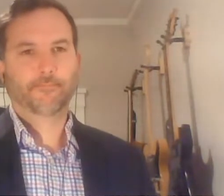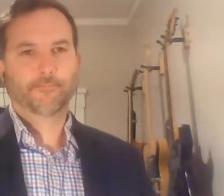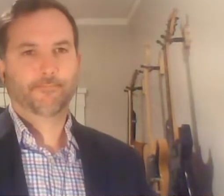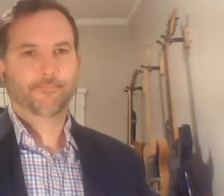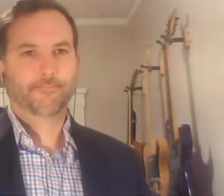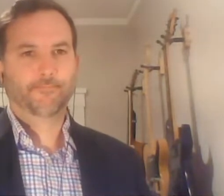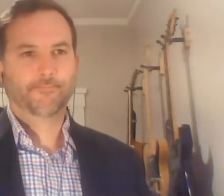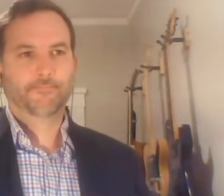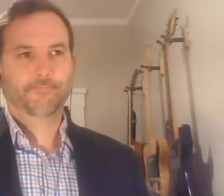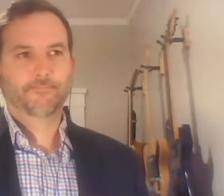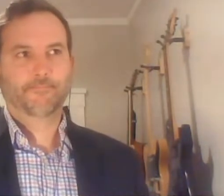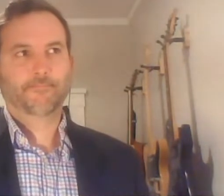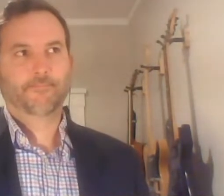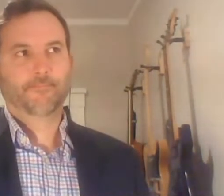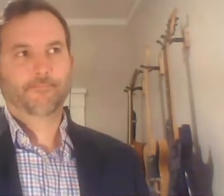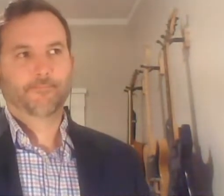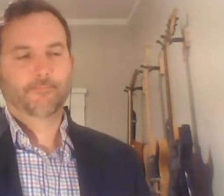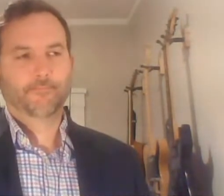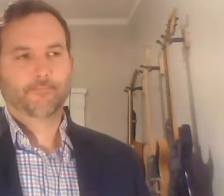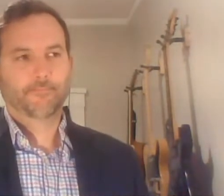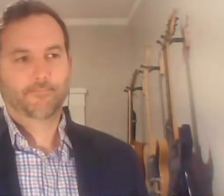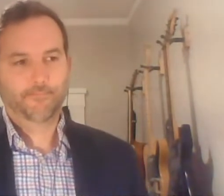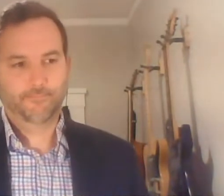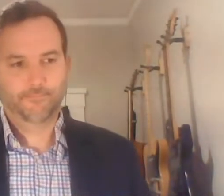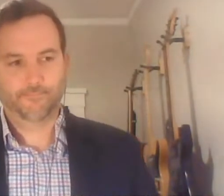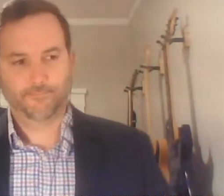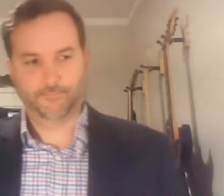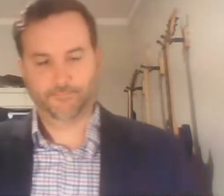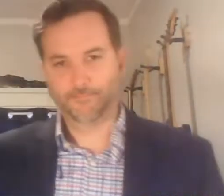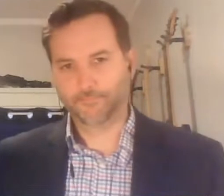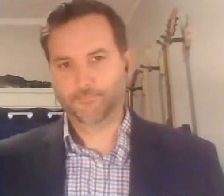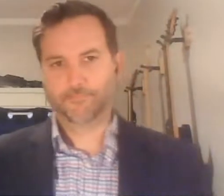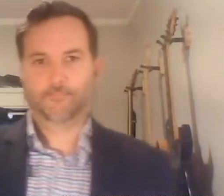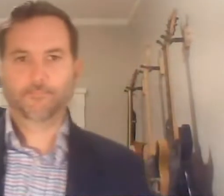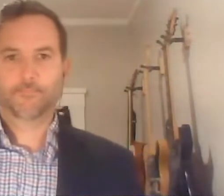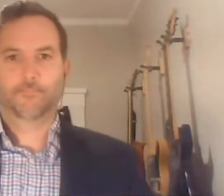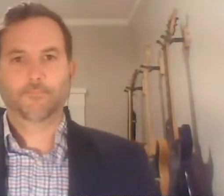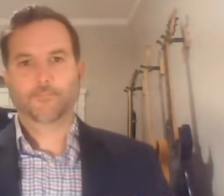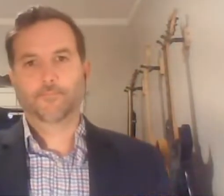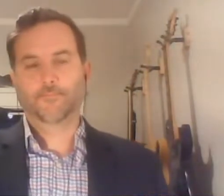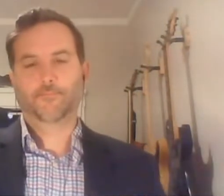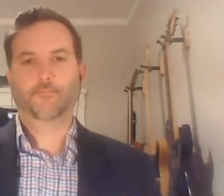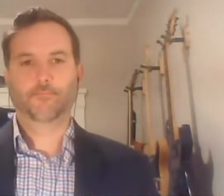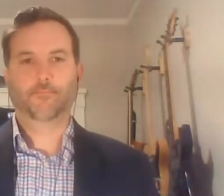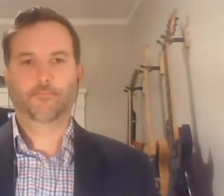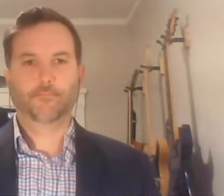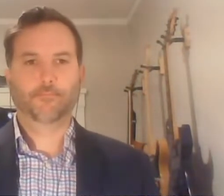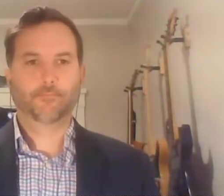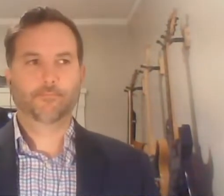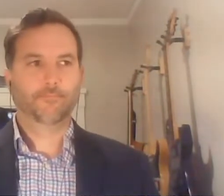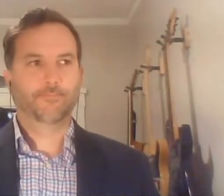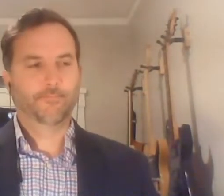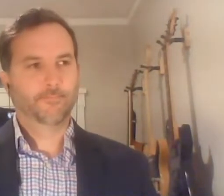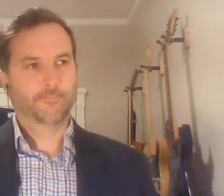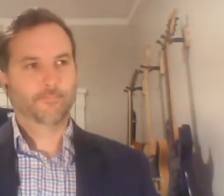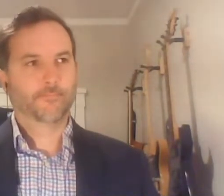agency with a unique dual mission to protect consumers and promote competition. The FTC pursues